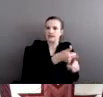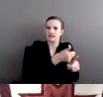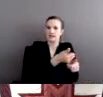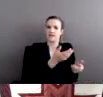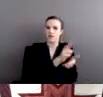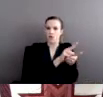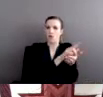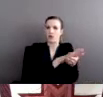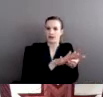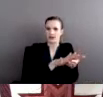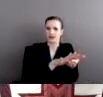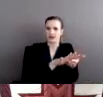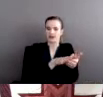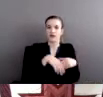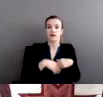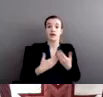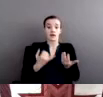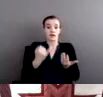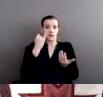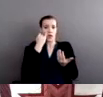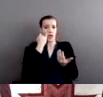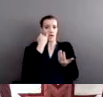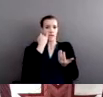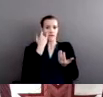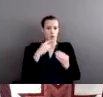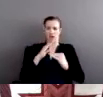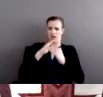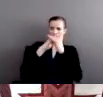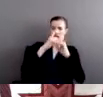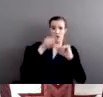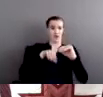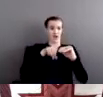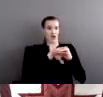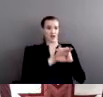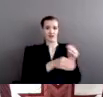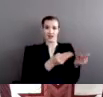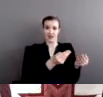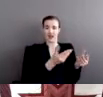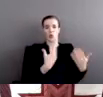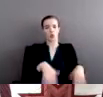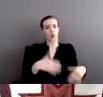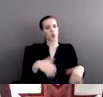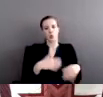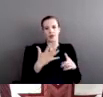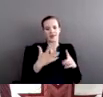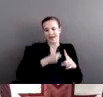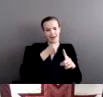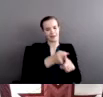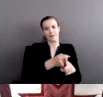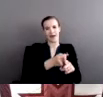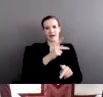stripping of access to our sacred sites has had a profound impact on survival